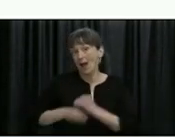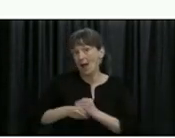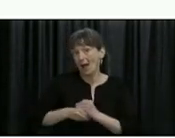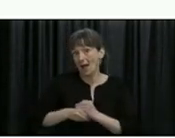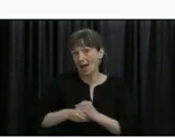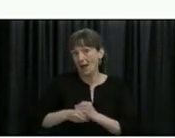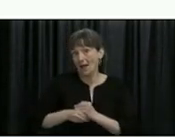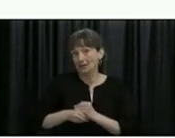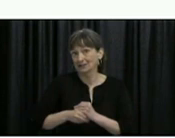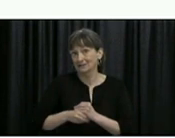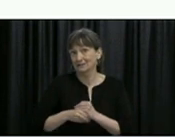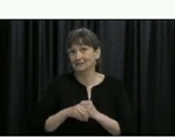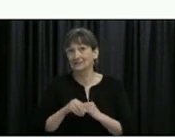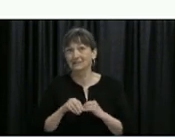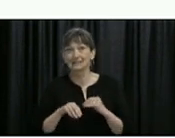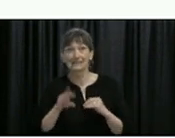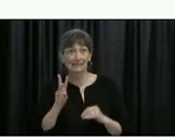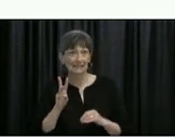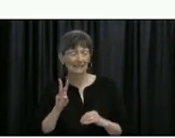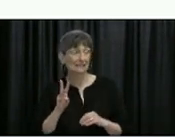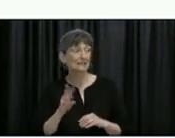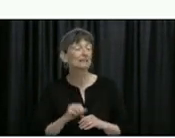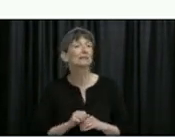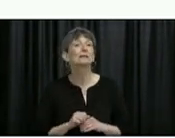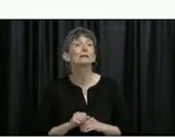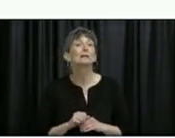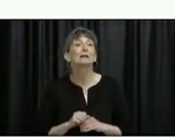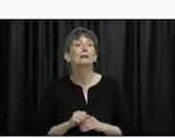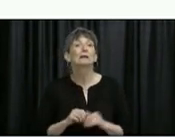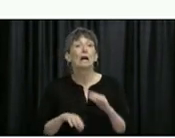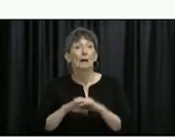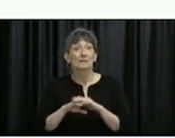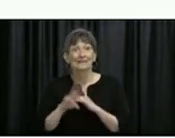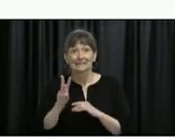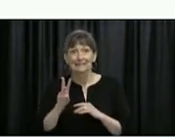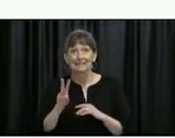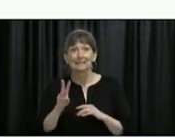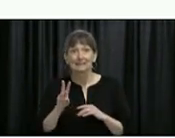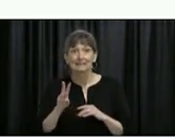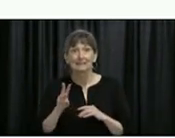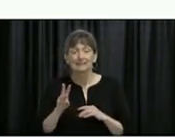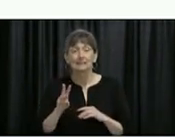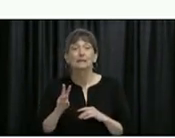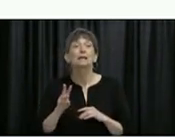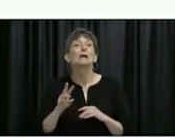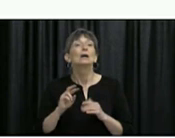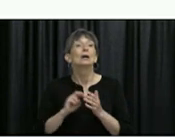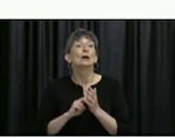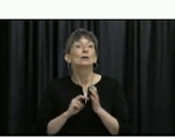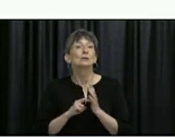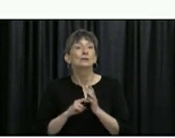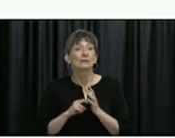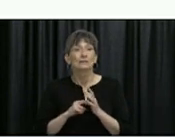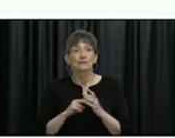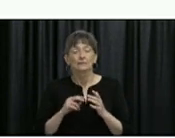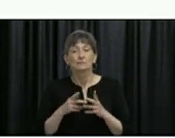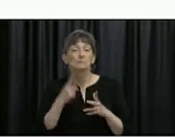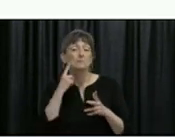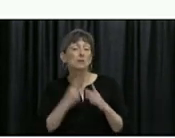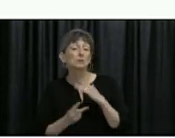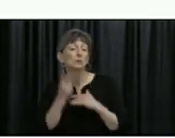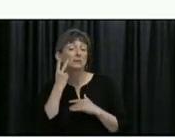bubble size to up to six, that's a little bit hard for us to model in some ways. Using the approach that we're doing